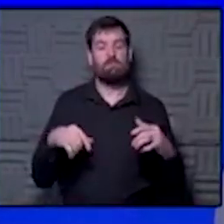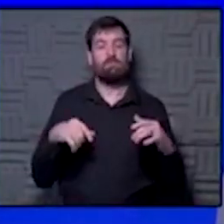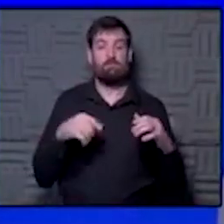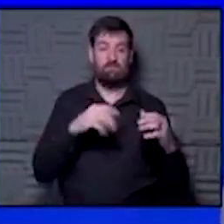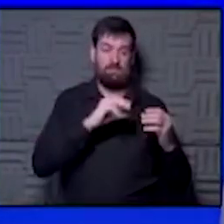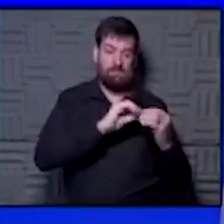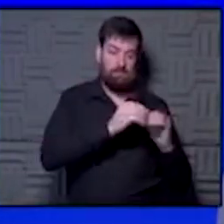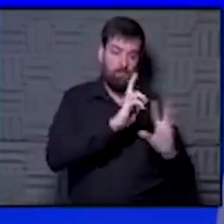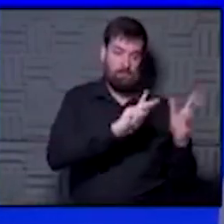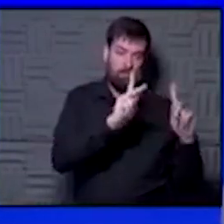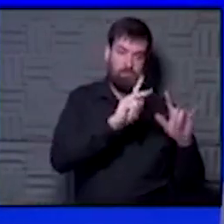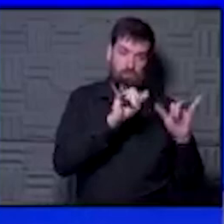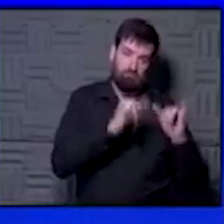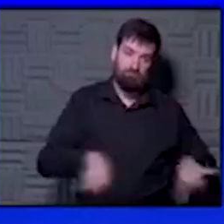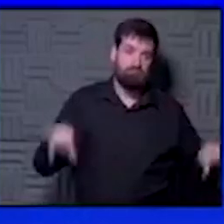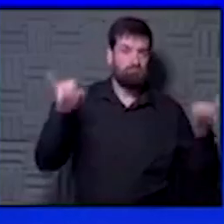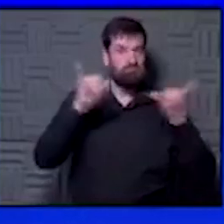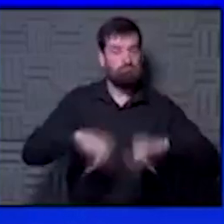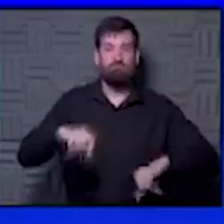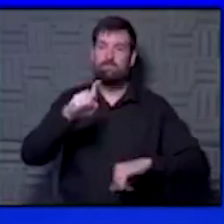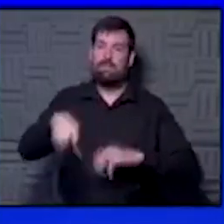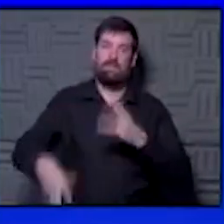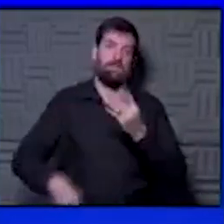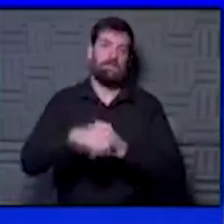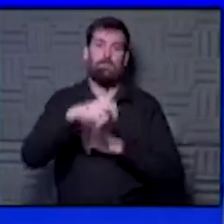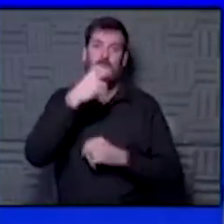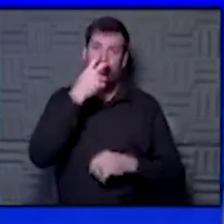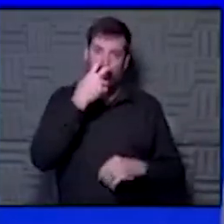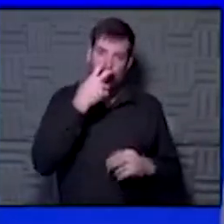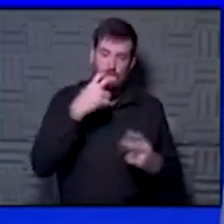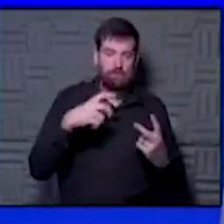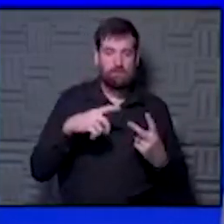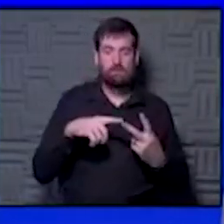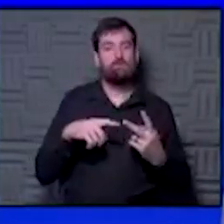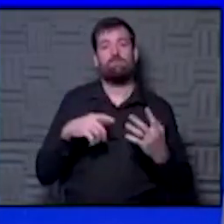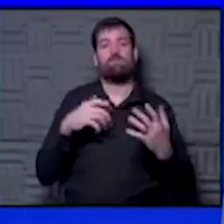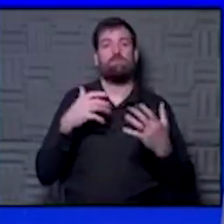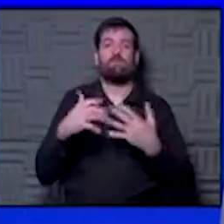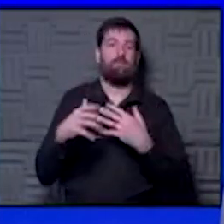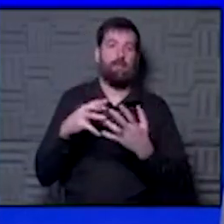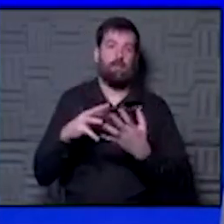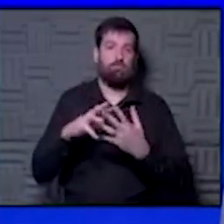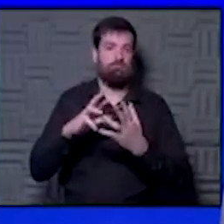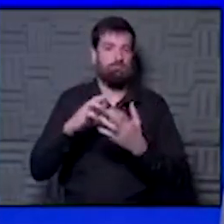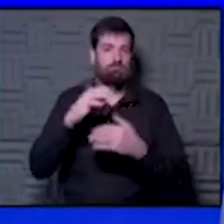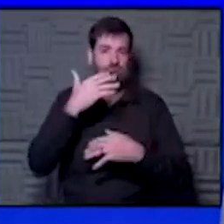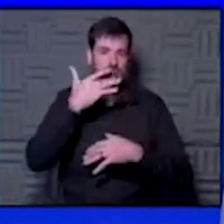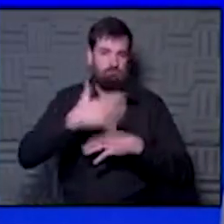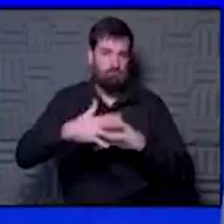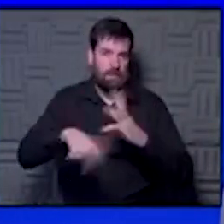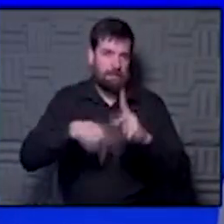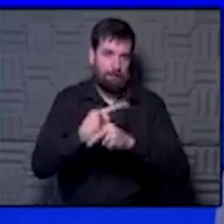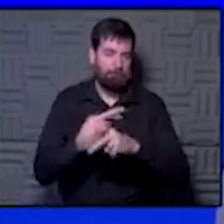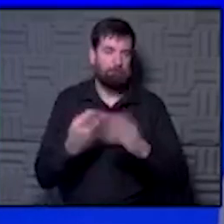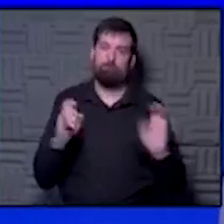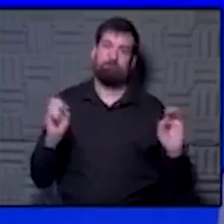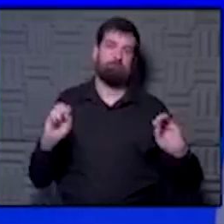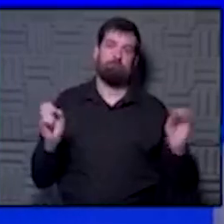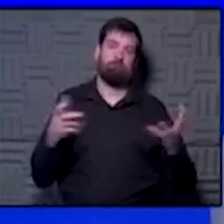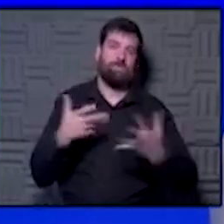number of people were hospitalized and needing supplemental oxygen. And it didn't matter what type of blood type they had.